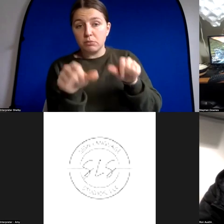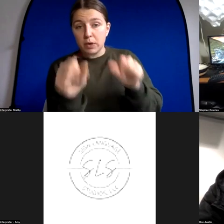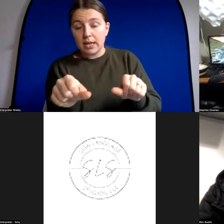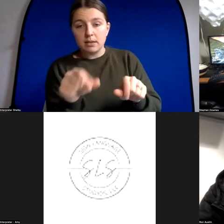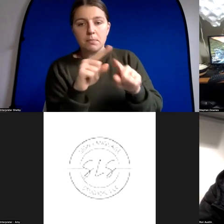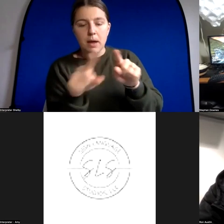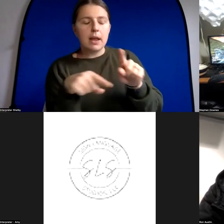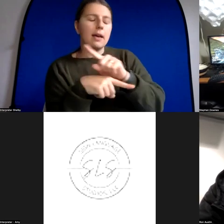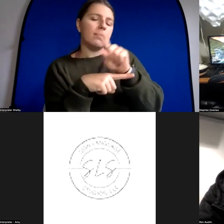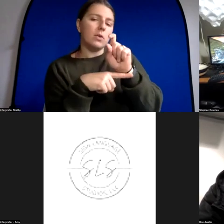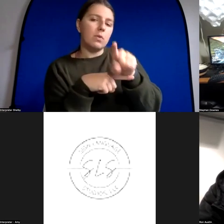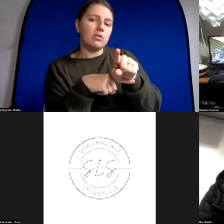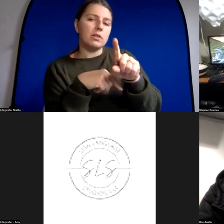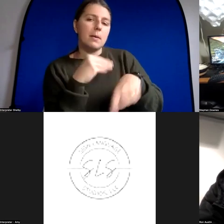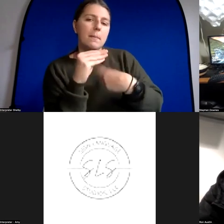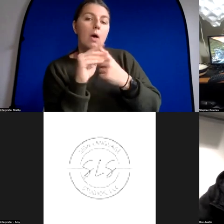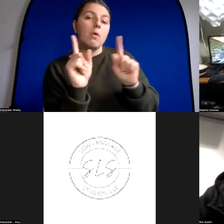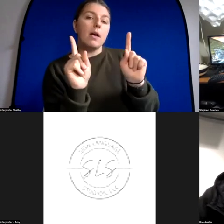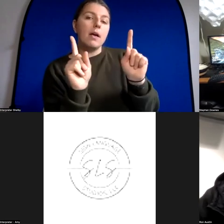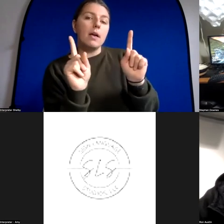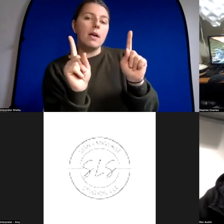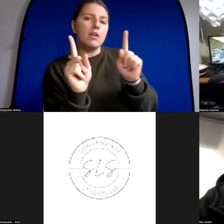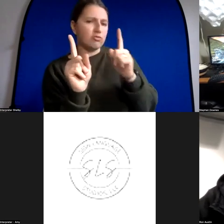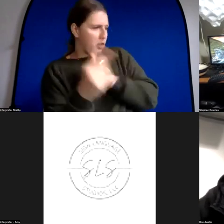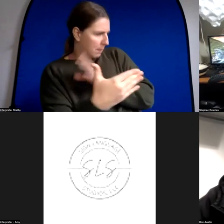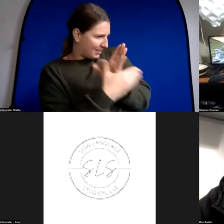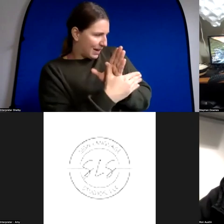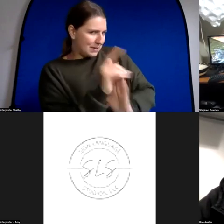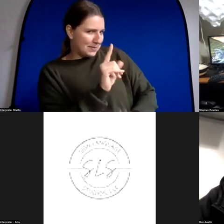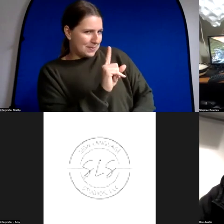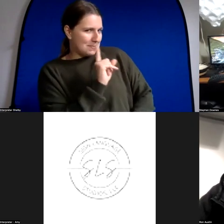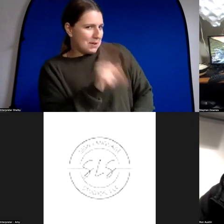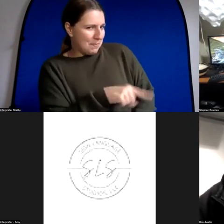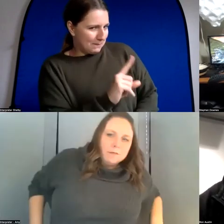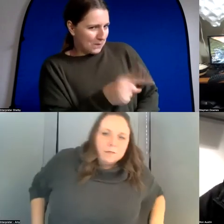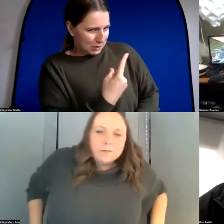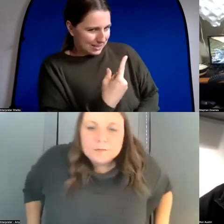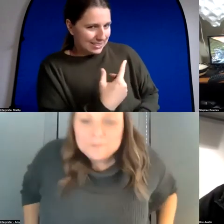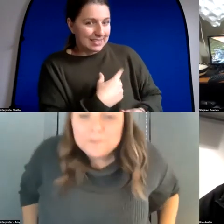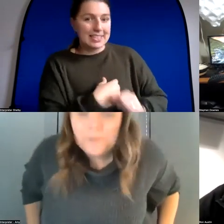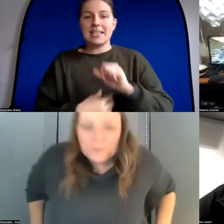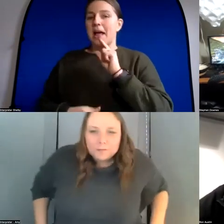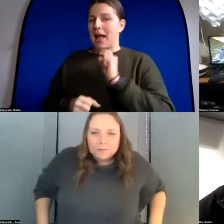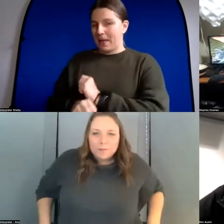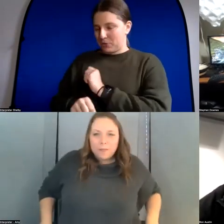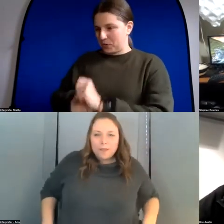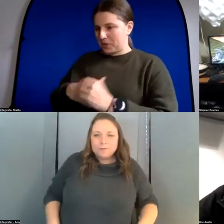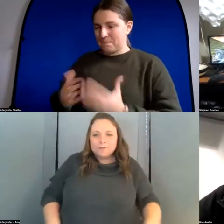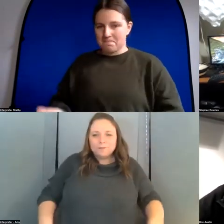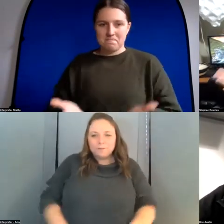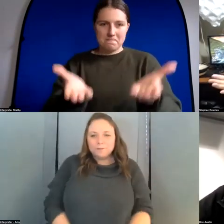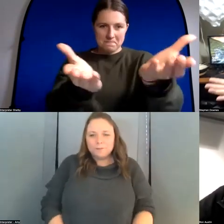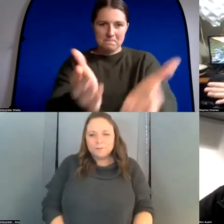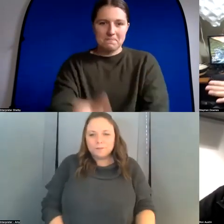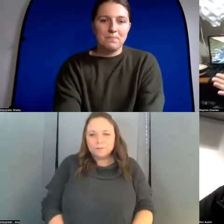then i do have a question about assessment because can i respond to that thought first absolutely thanks okay uh because